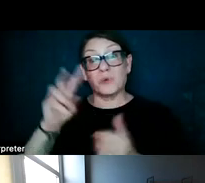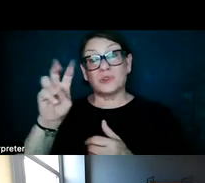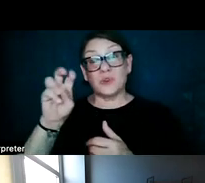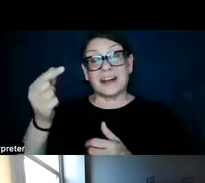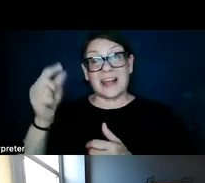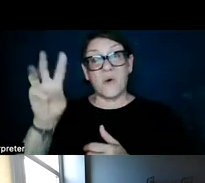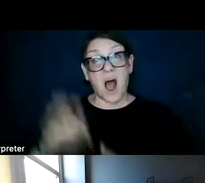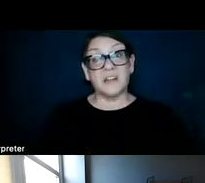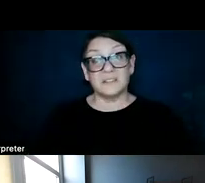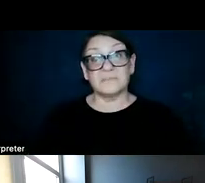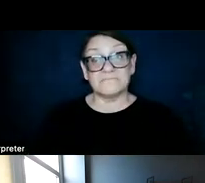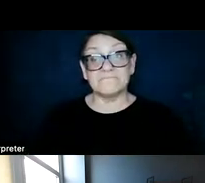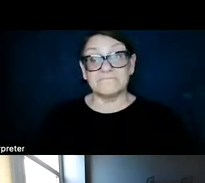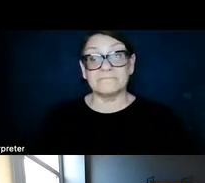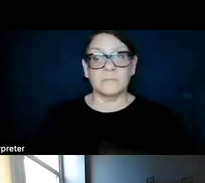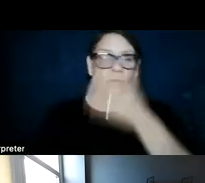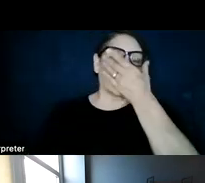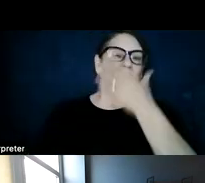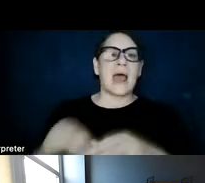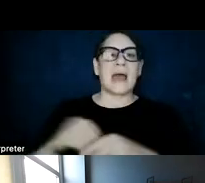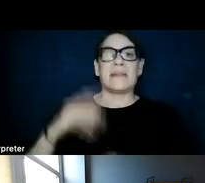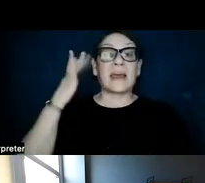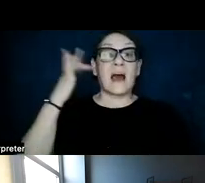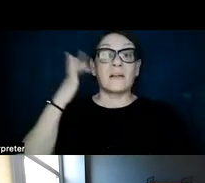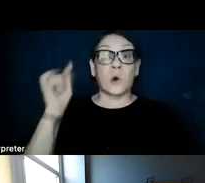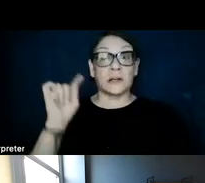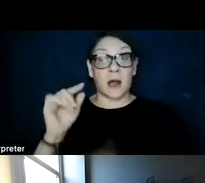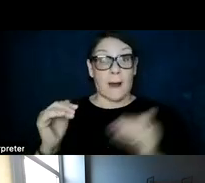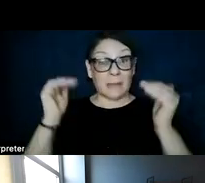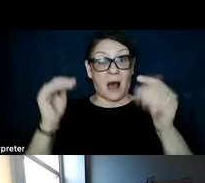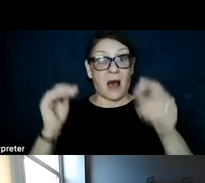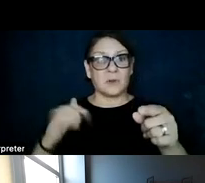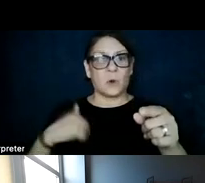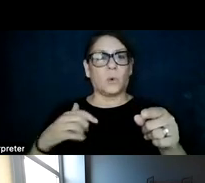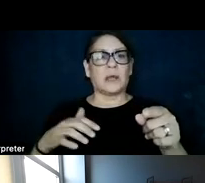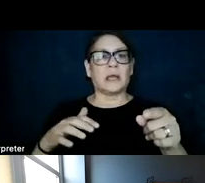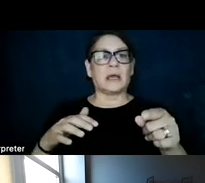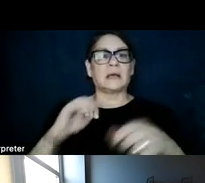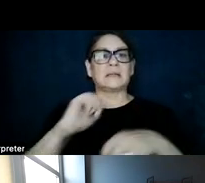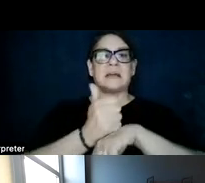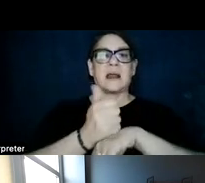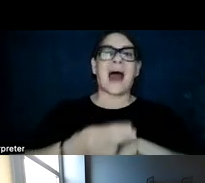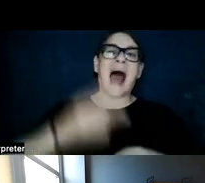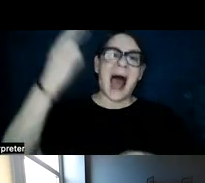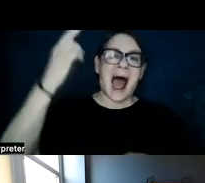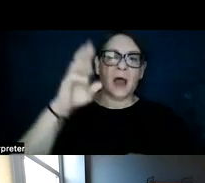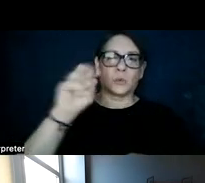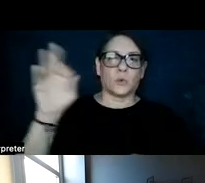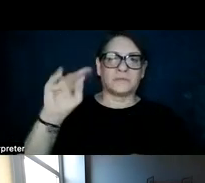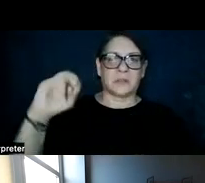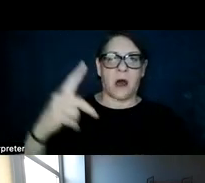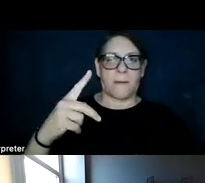gigawatts. And in the California case, we took, we created a high rooftop scenario,